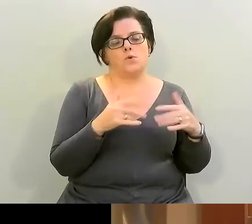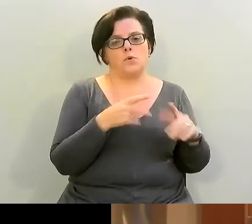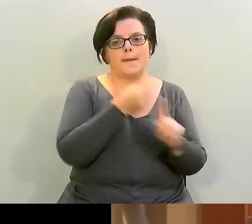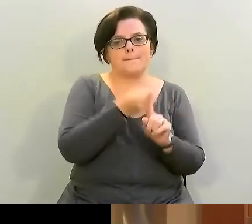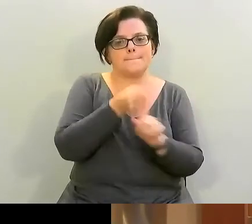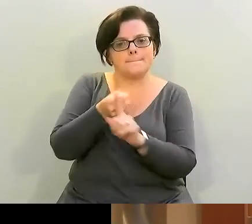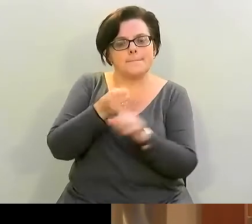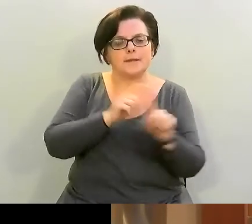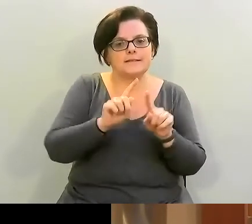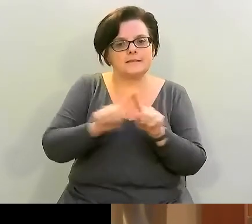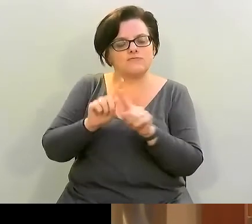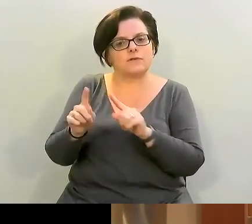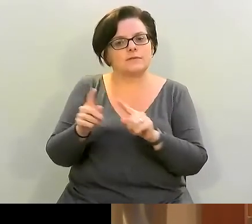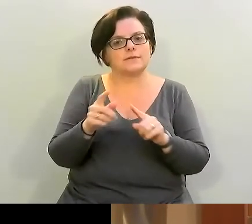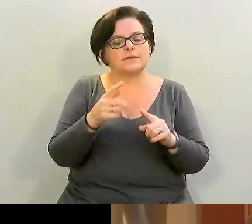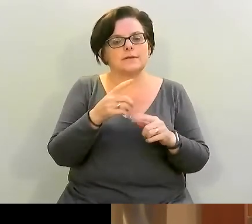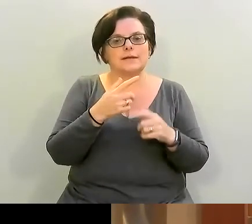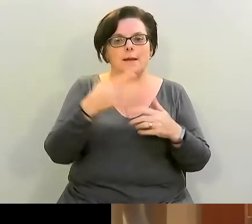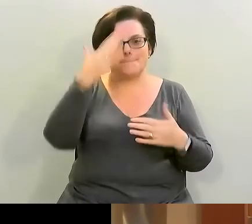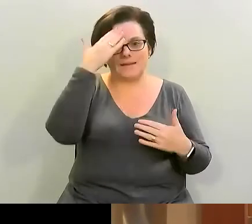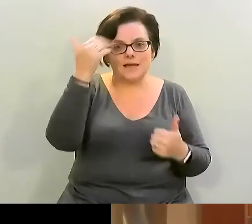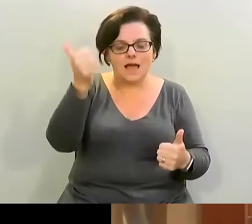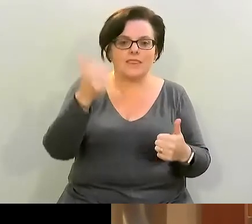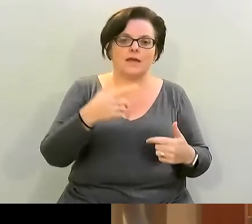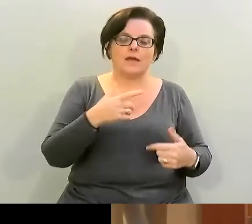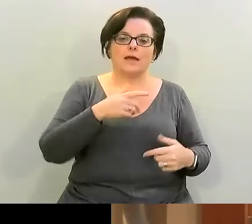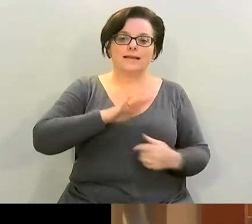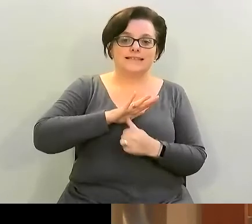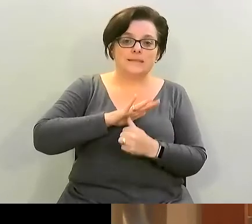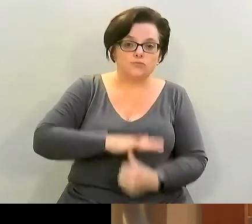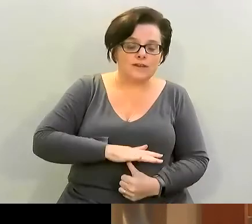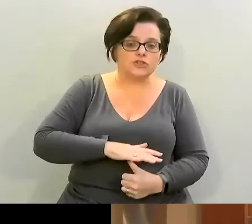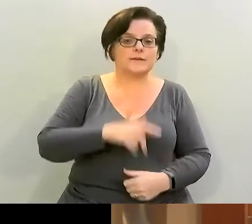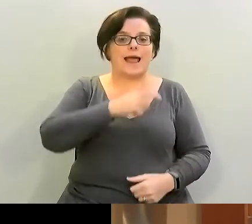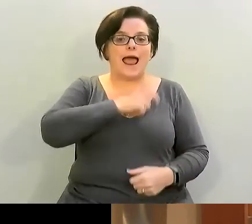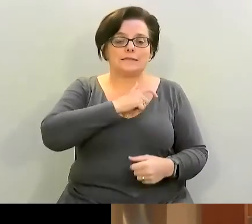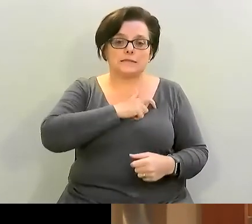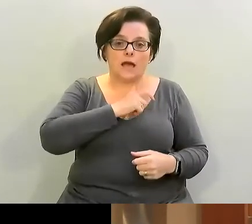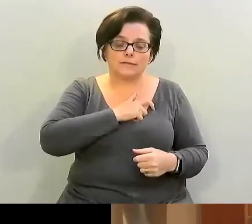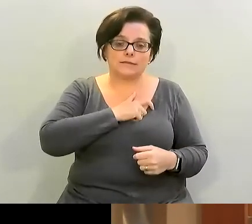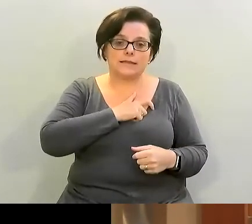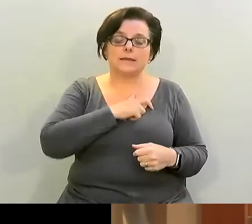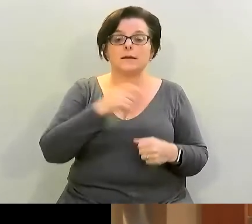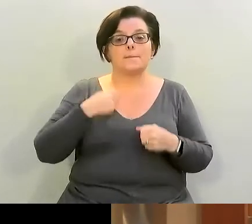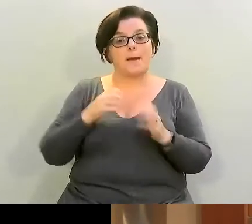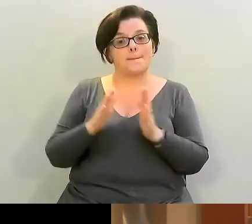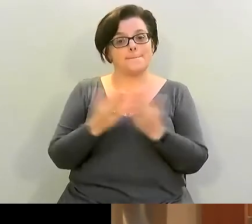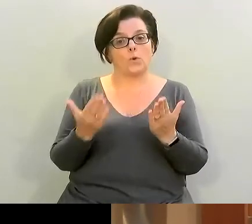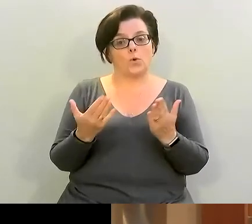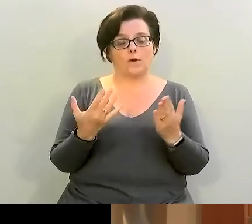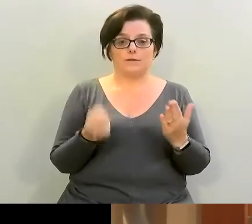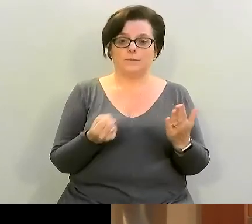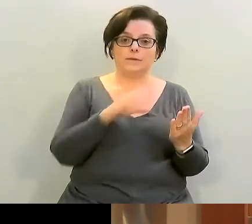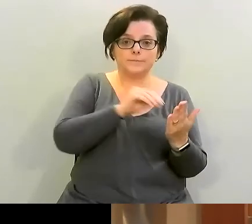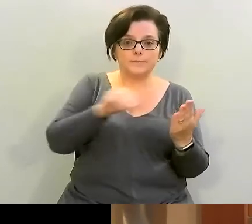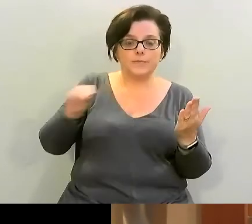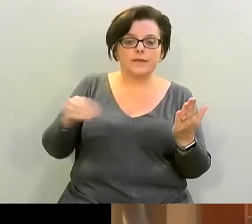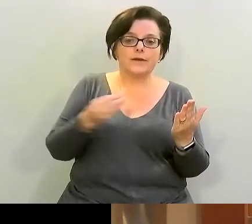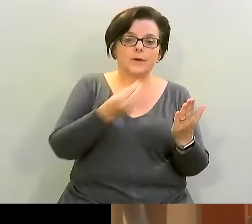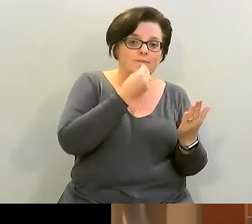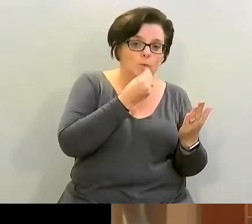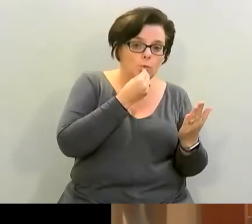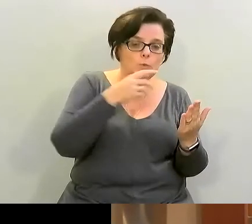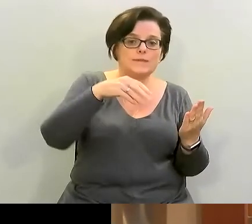including depression anxiety and several others in my book i break them down into foods and spices and